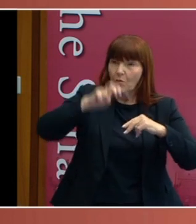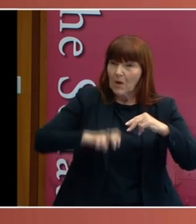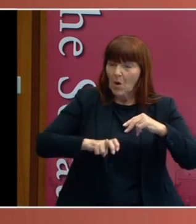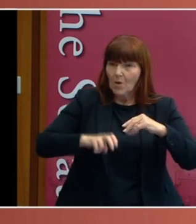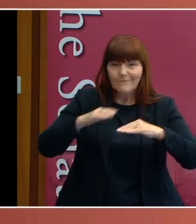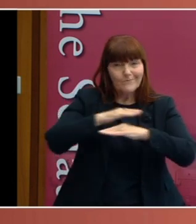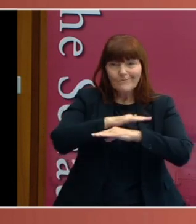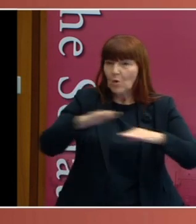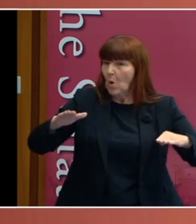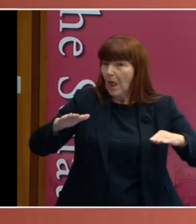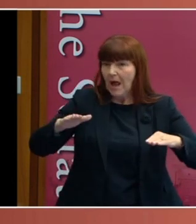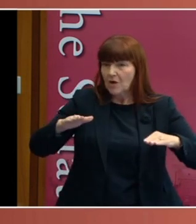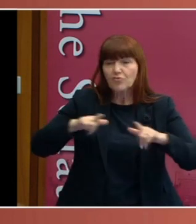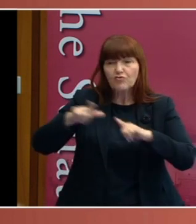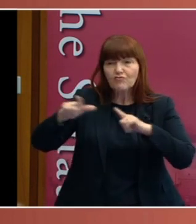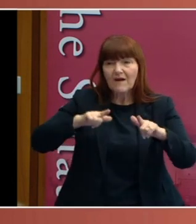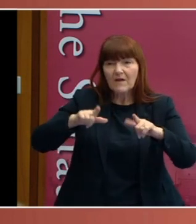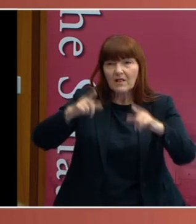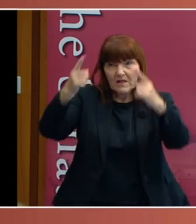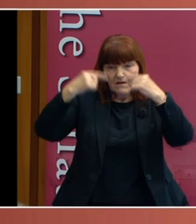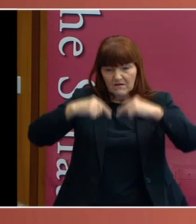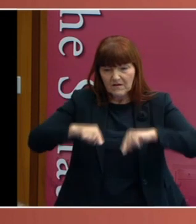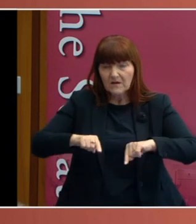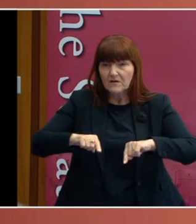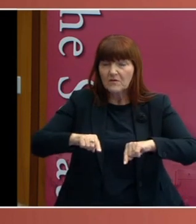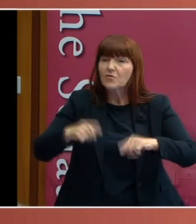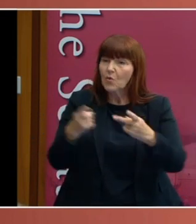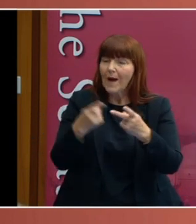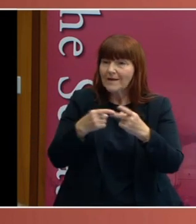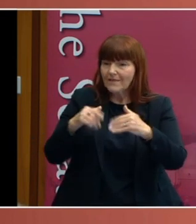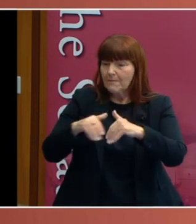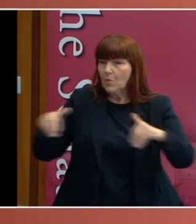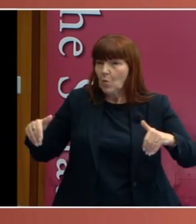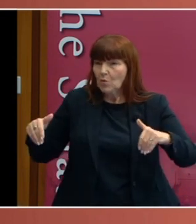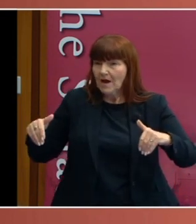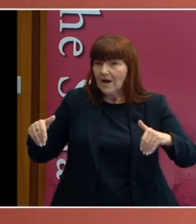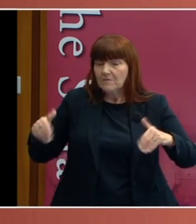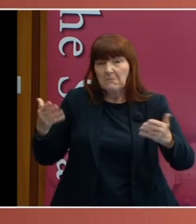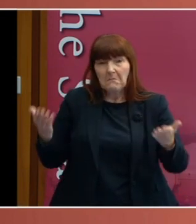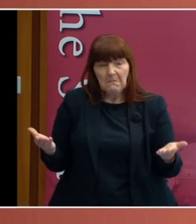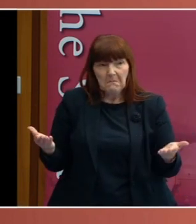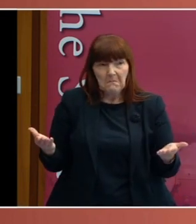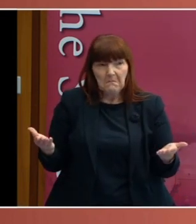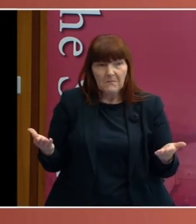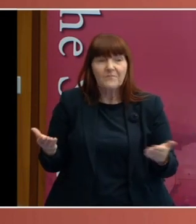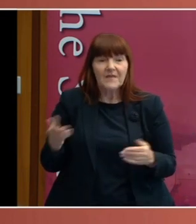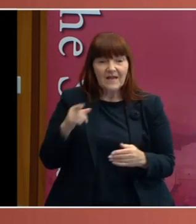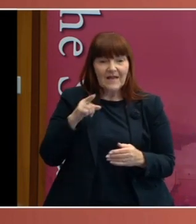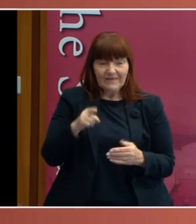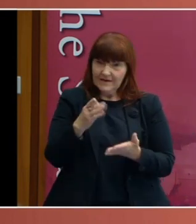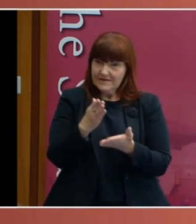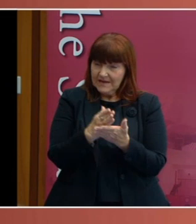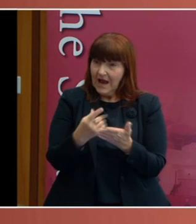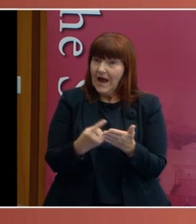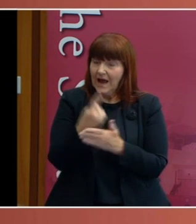then not able to cross the line to get to a border to be able to cross into another jurisdiction. Now, this is what did